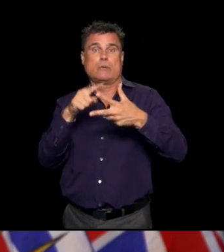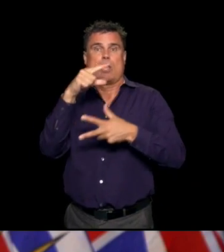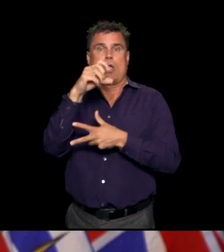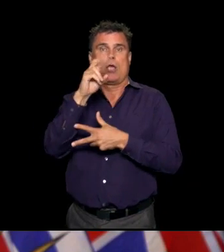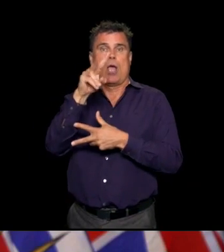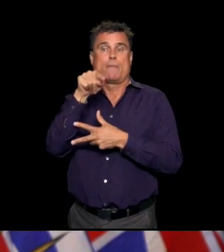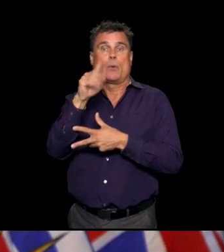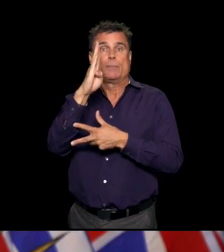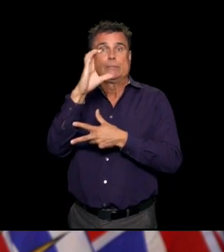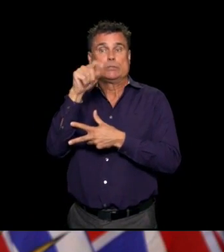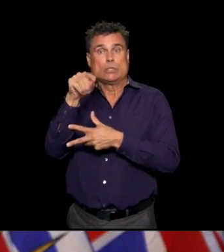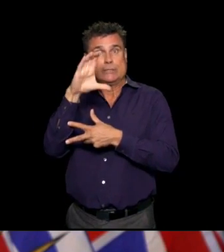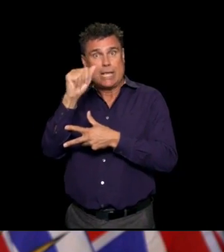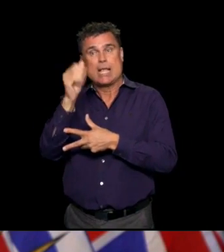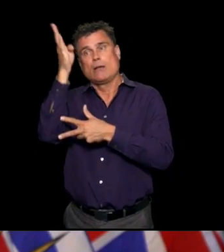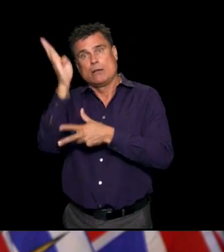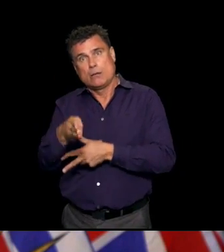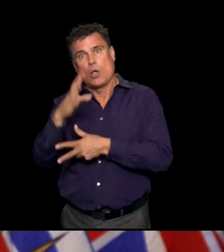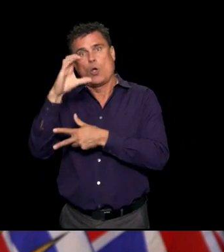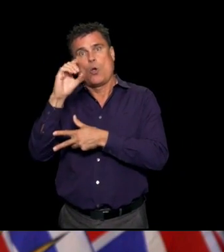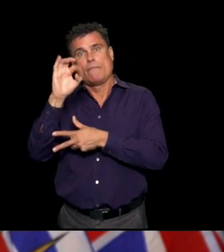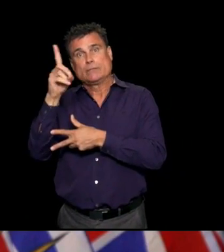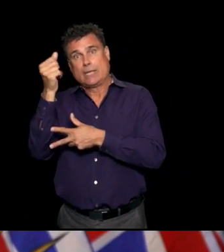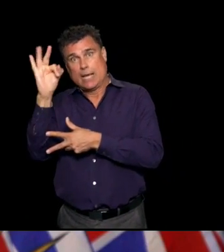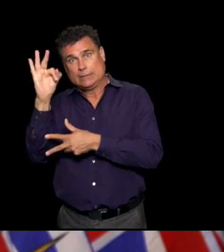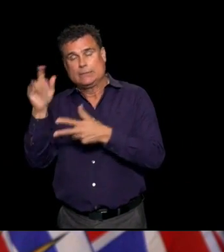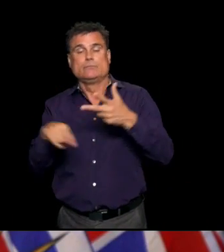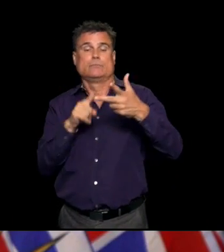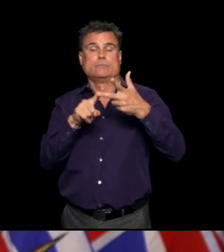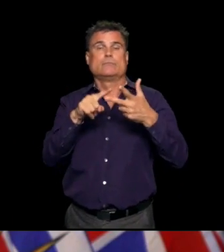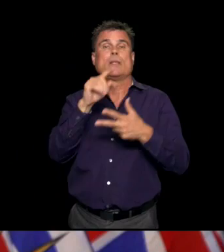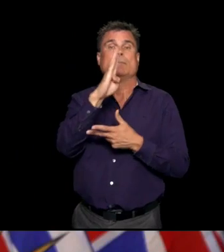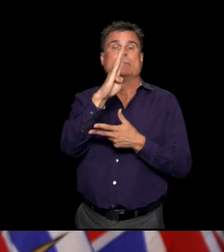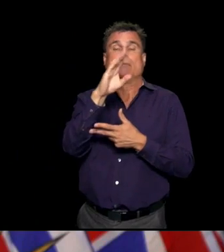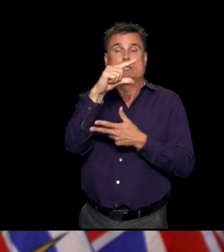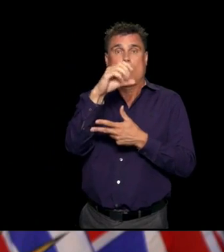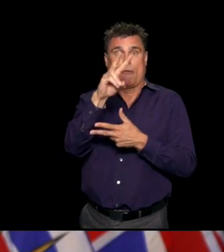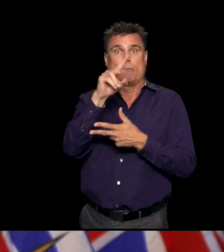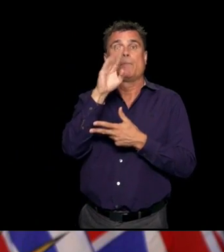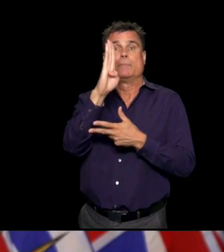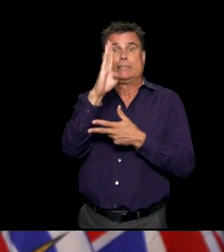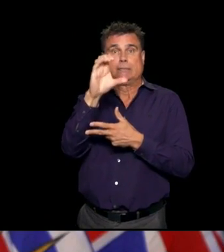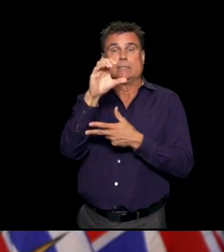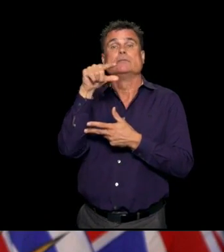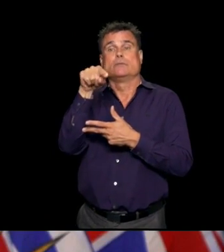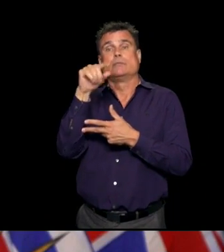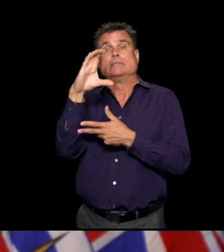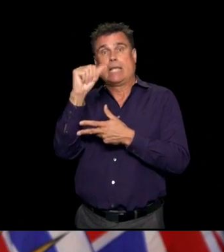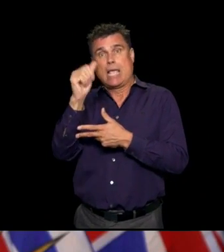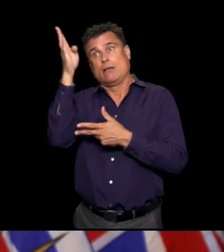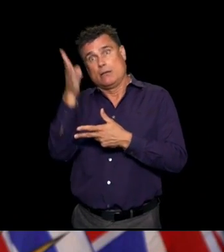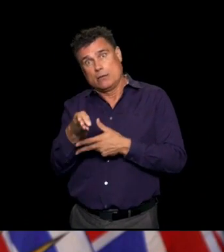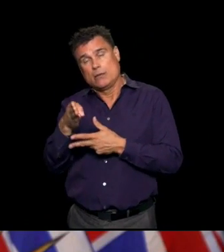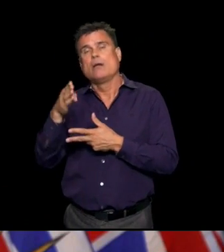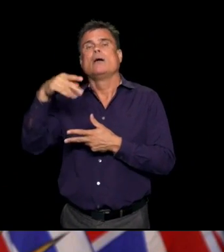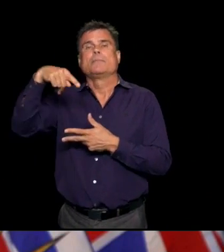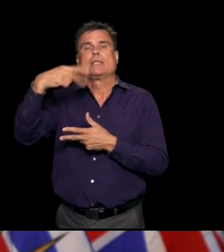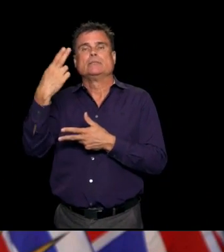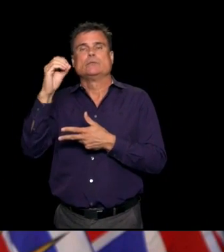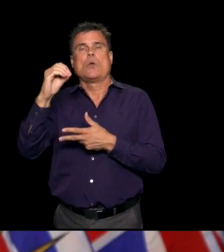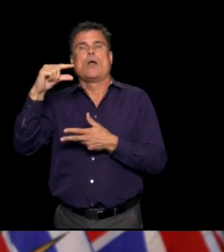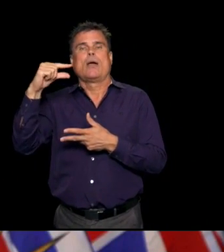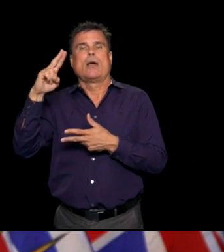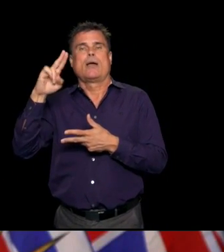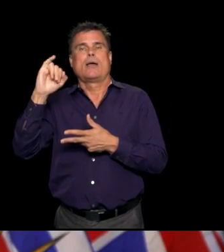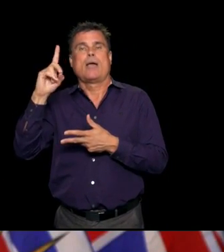information on cases, hospitalizations, outbreaks. It will also have a link to today's map that Dr Henry has referred to. For